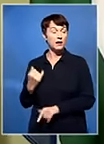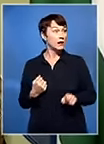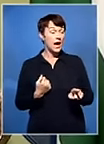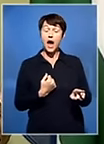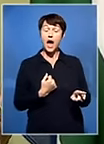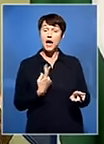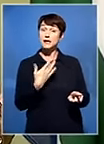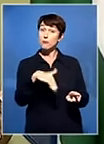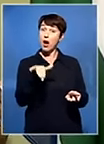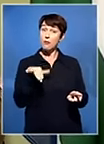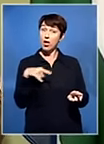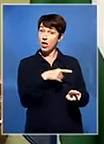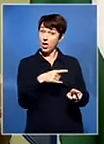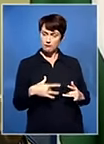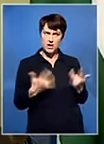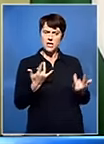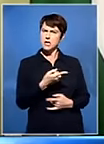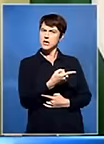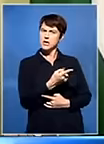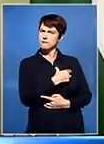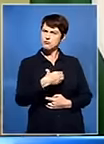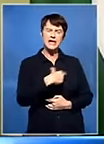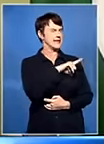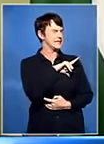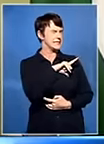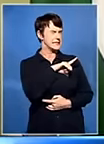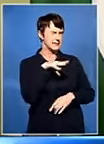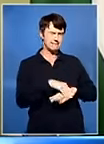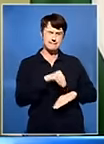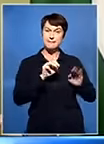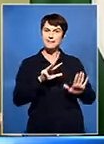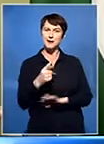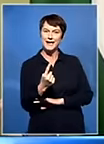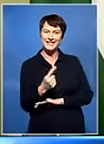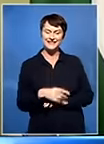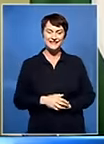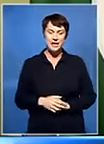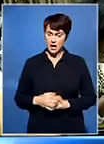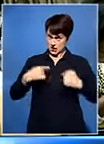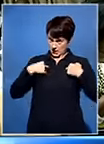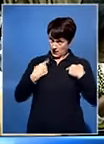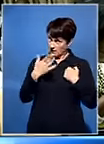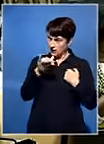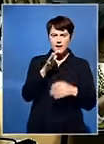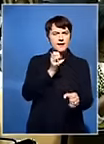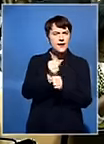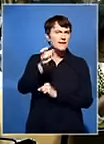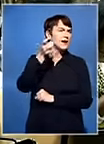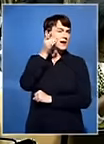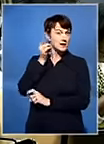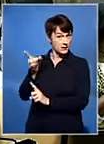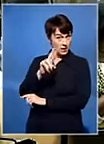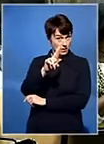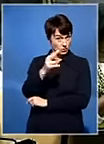did not know about Rhodes until South Africa said they had someone called Rhodes